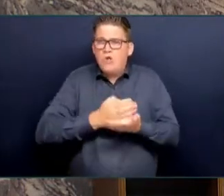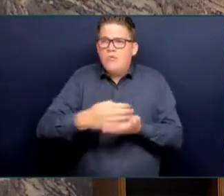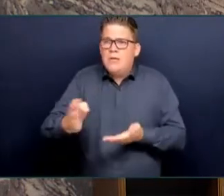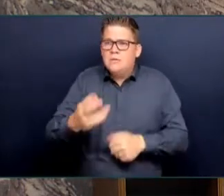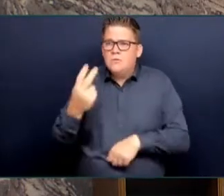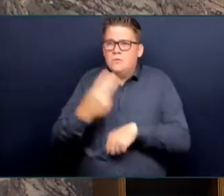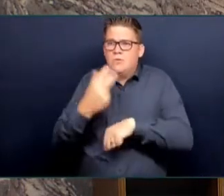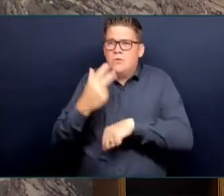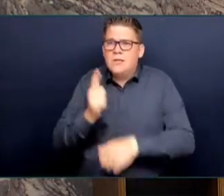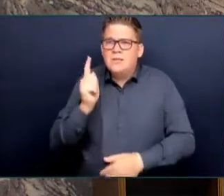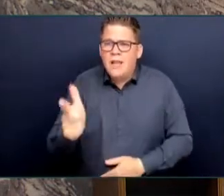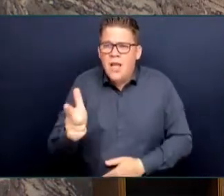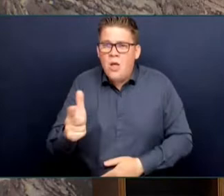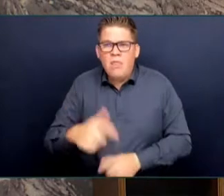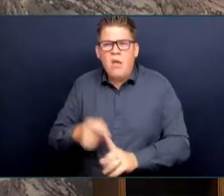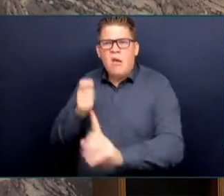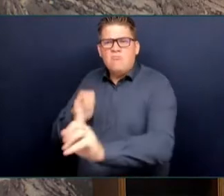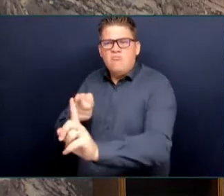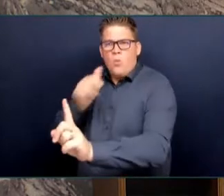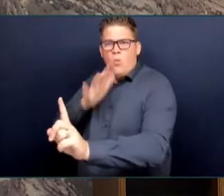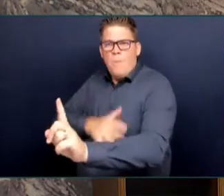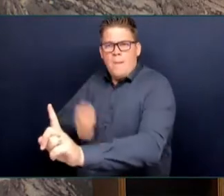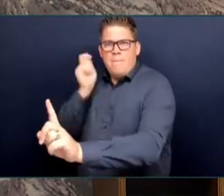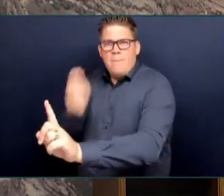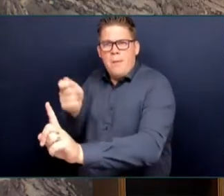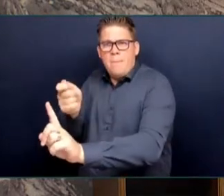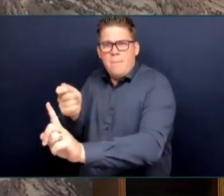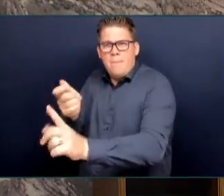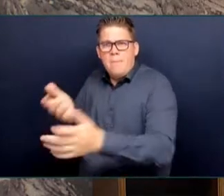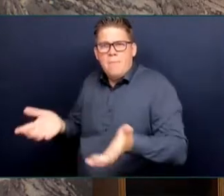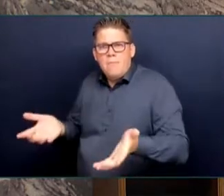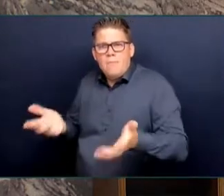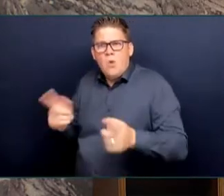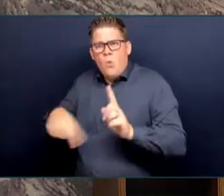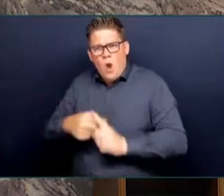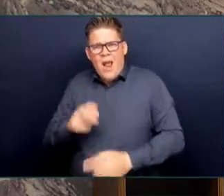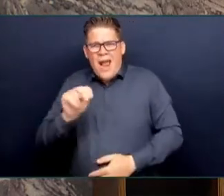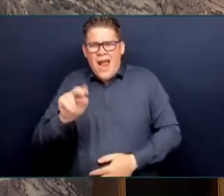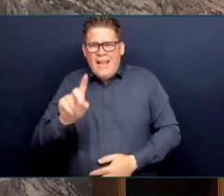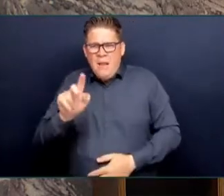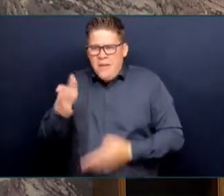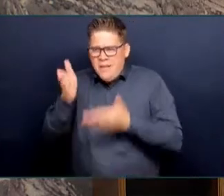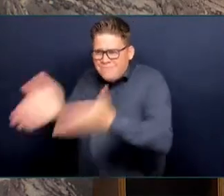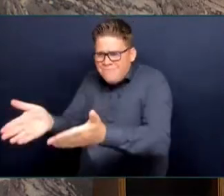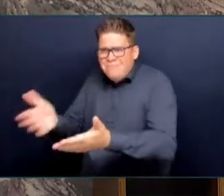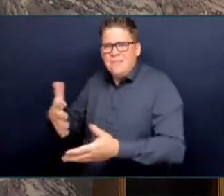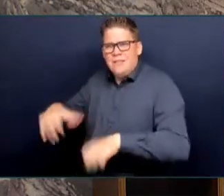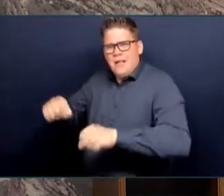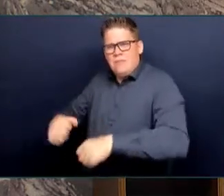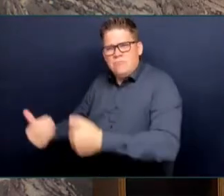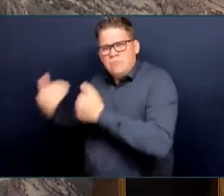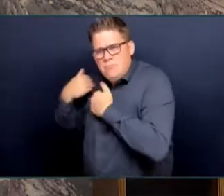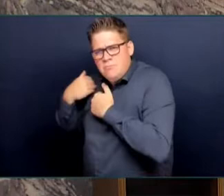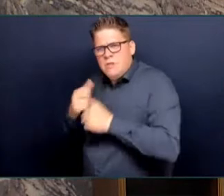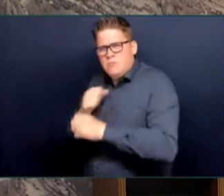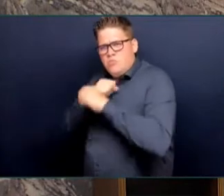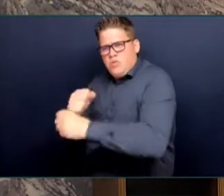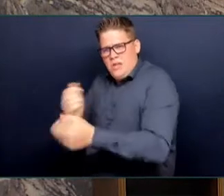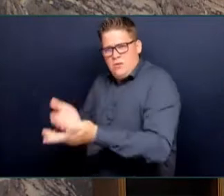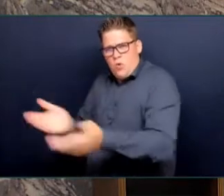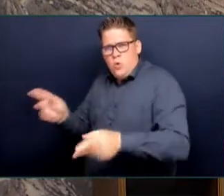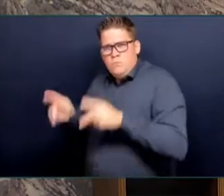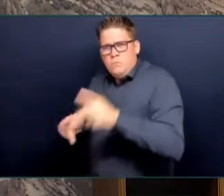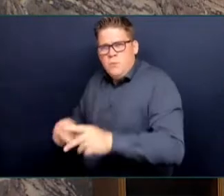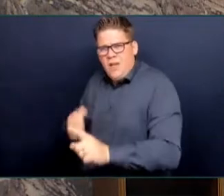real action to protect people from relentless, violent, random attacks, and when will the NDP end, the former Attorney-General's catch-and-release justice